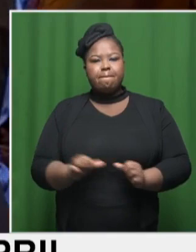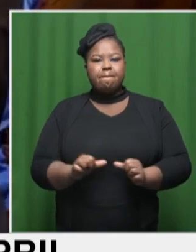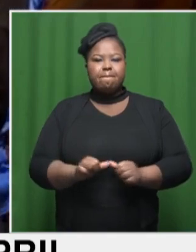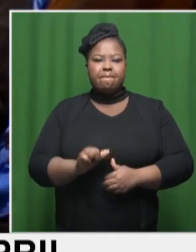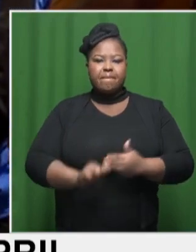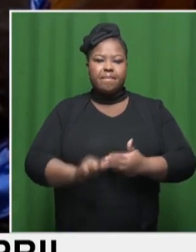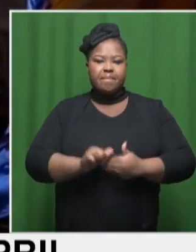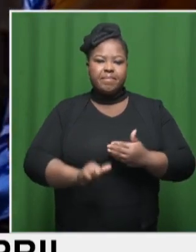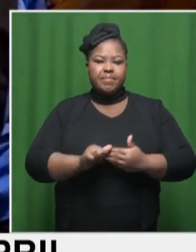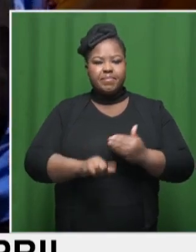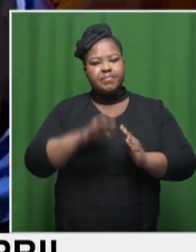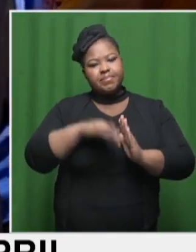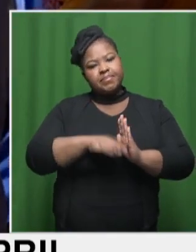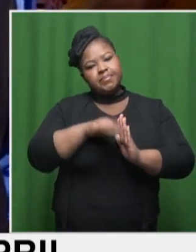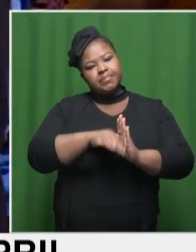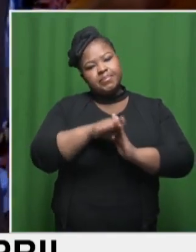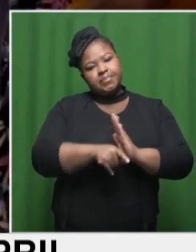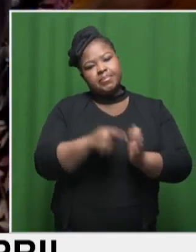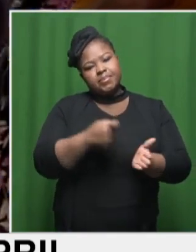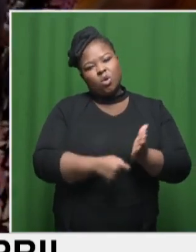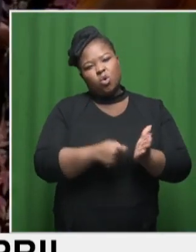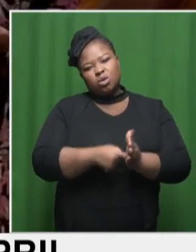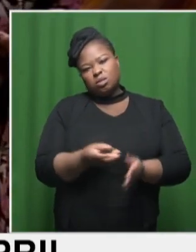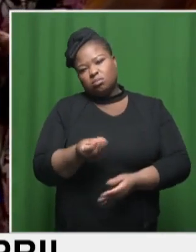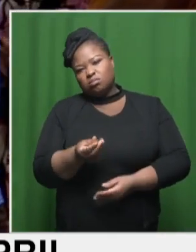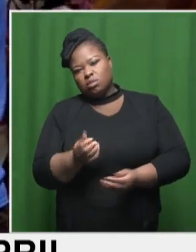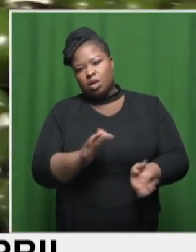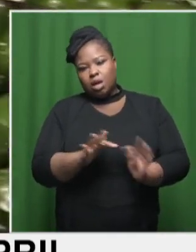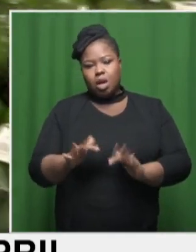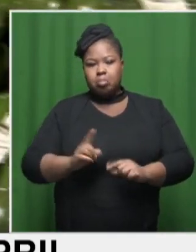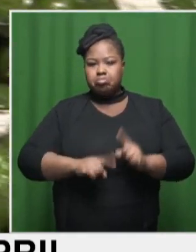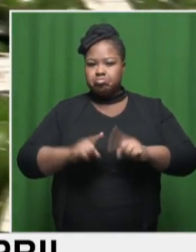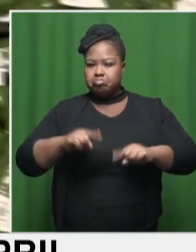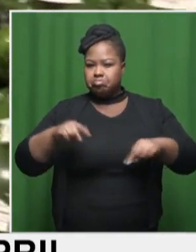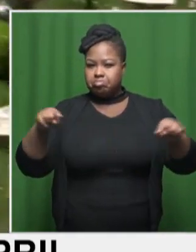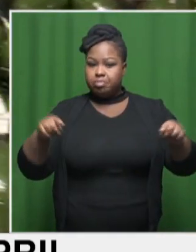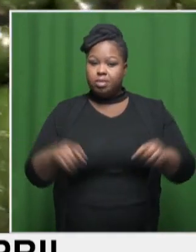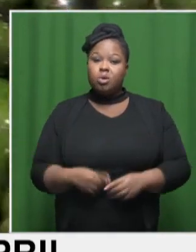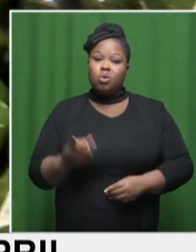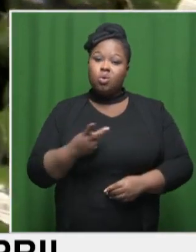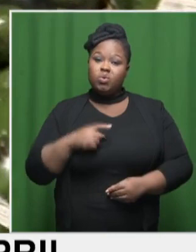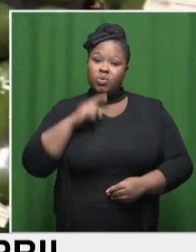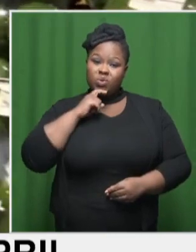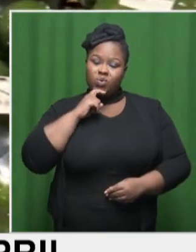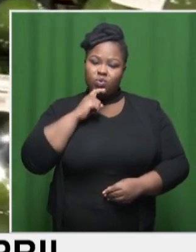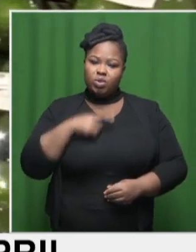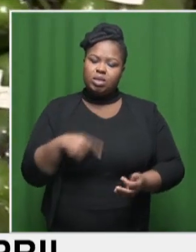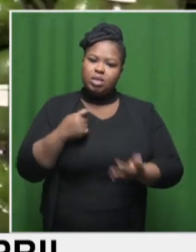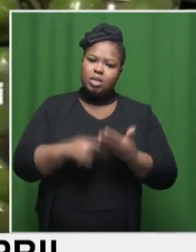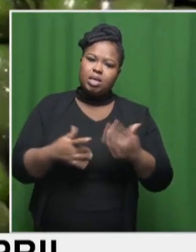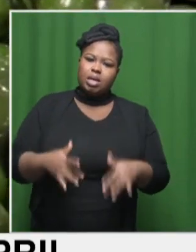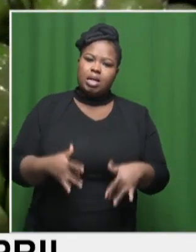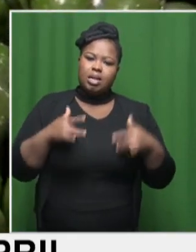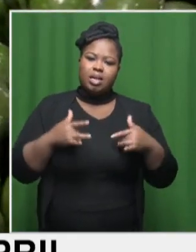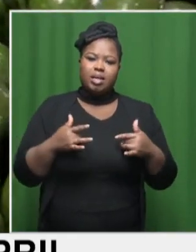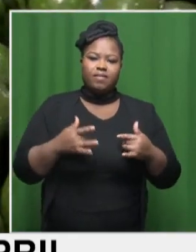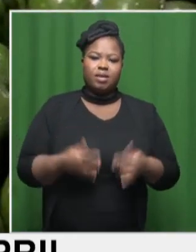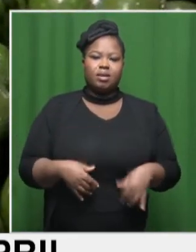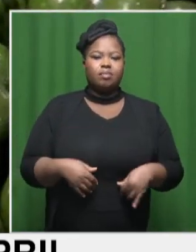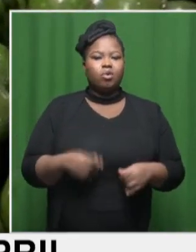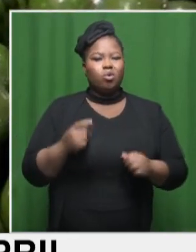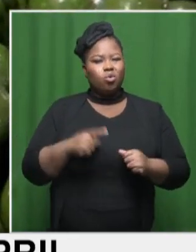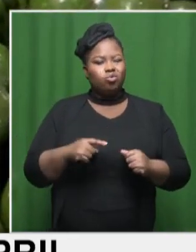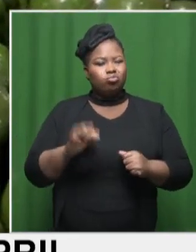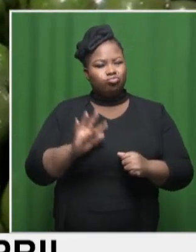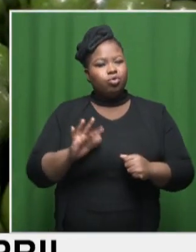monthly changes in prices for a range of consumer products and can also be used as a cost of living index. So